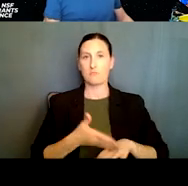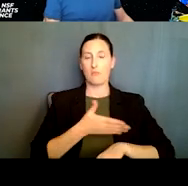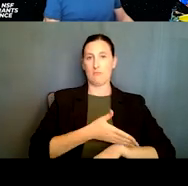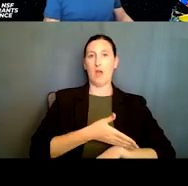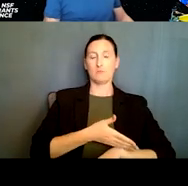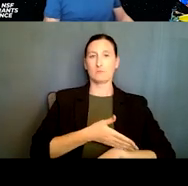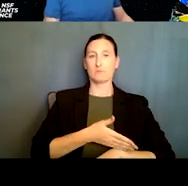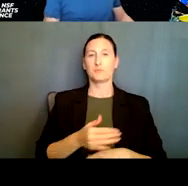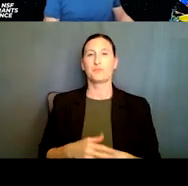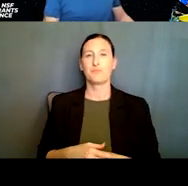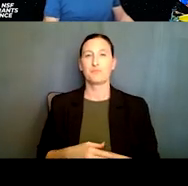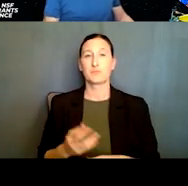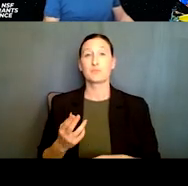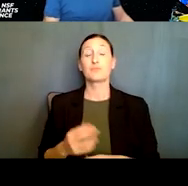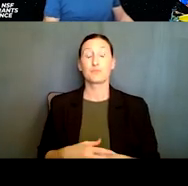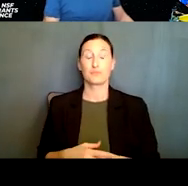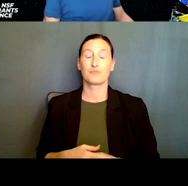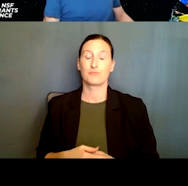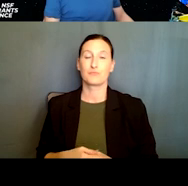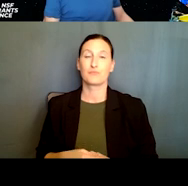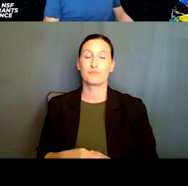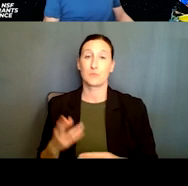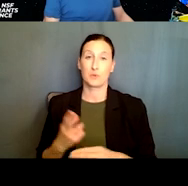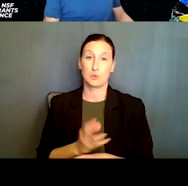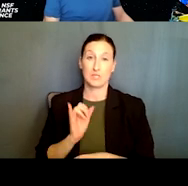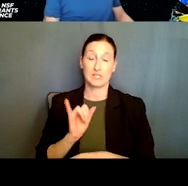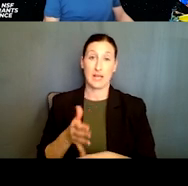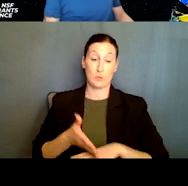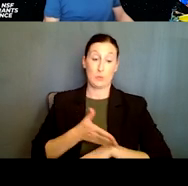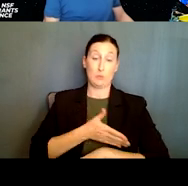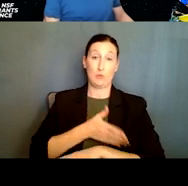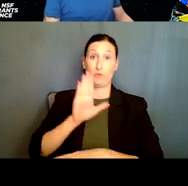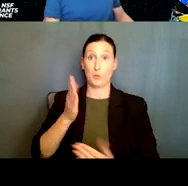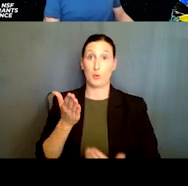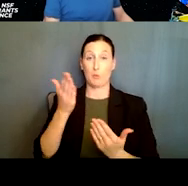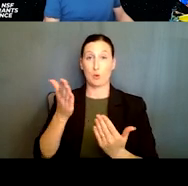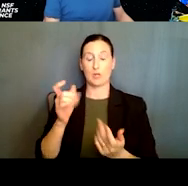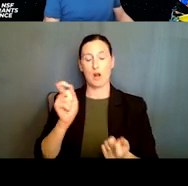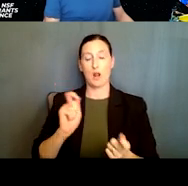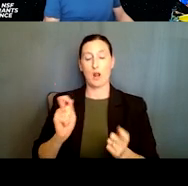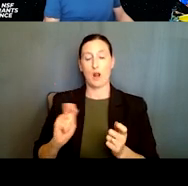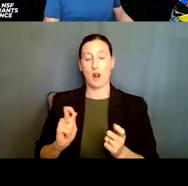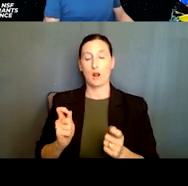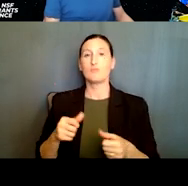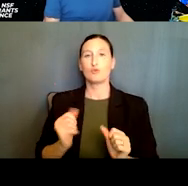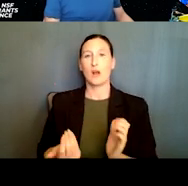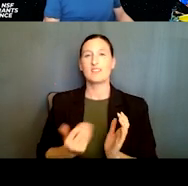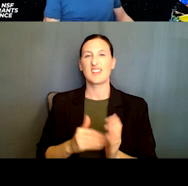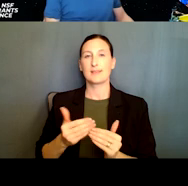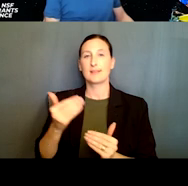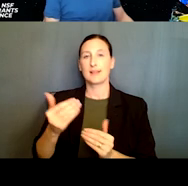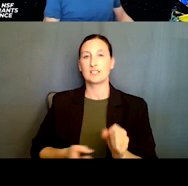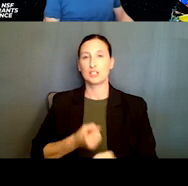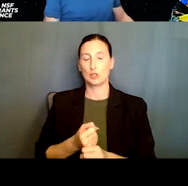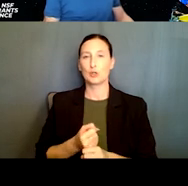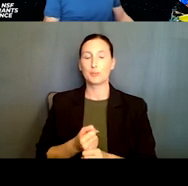awarded and then use that feedback to, uh, improve your proposal and submit the following year. We strongly encourage you if